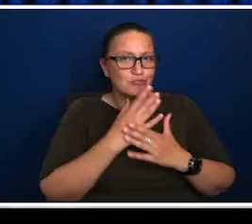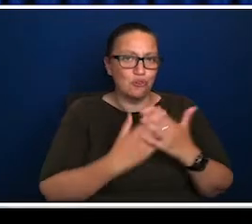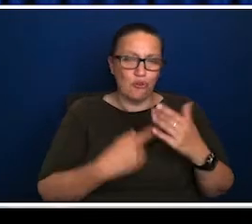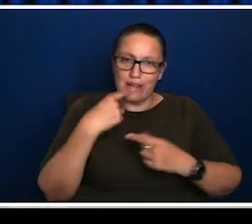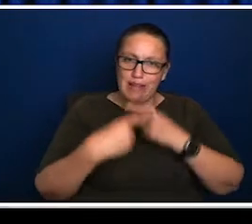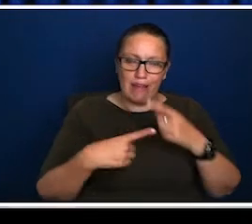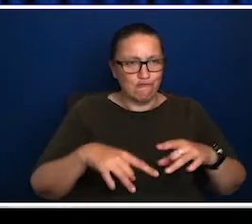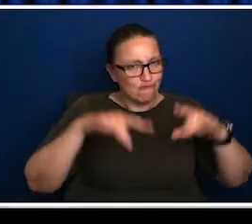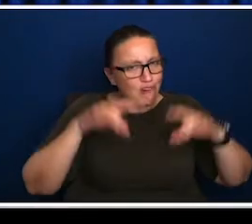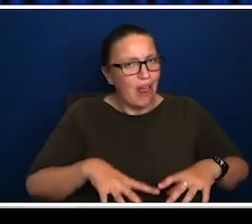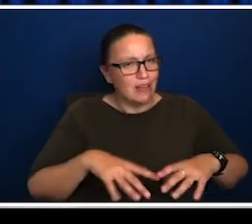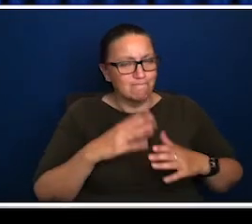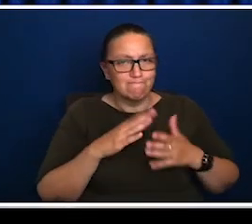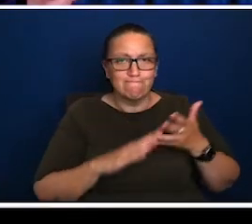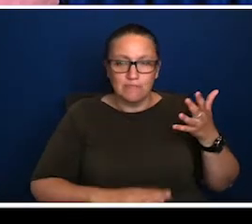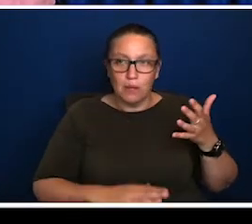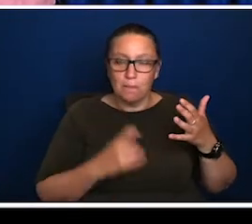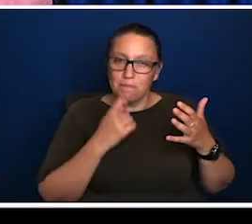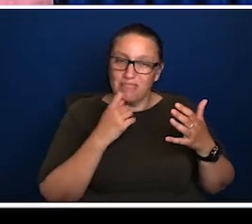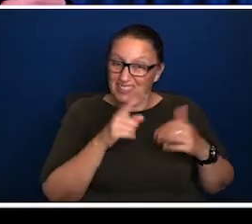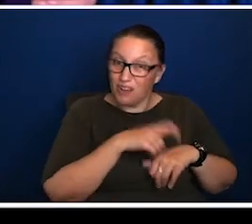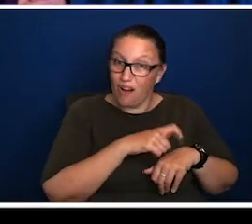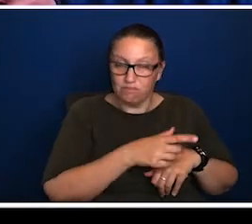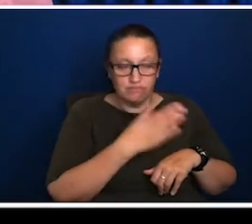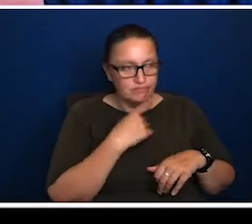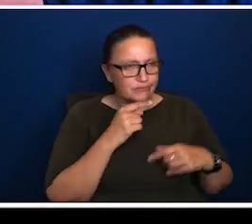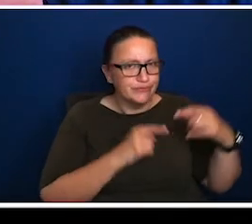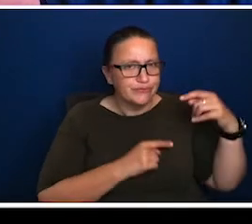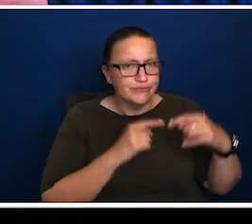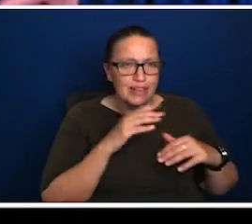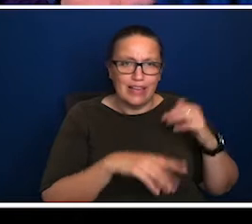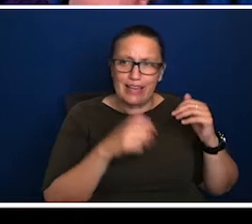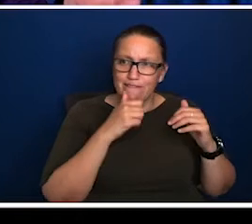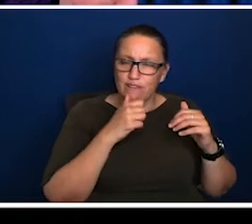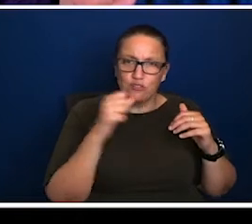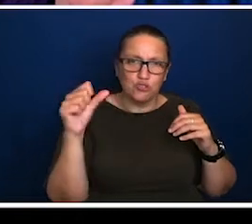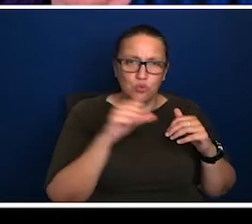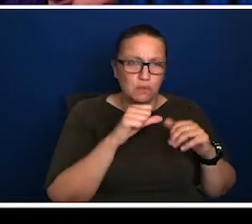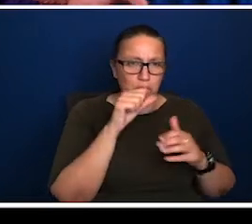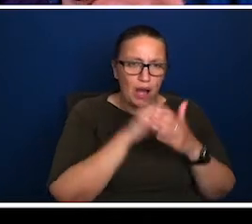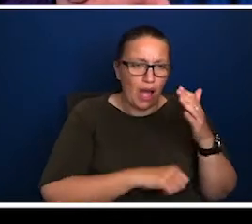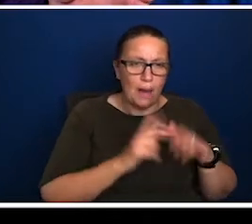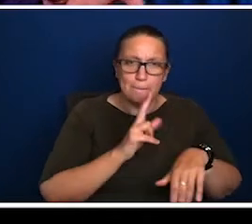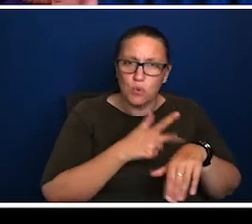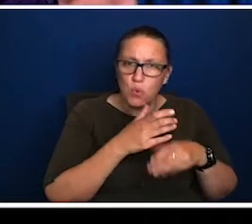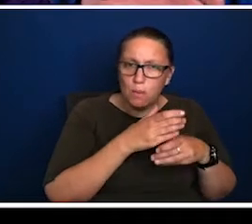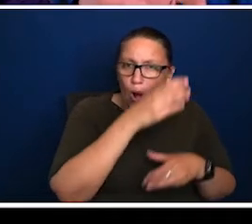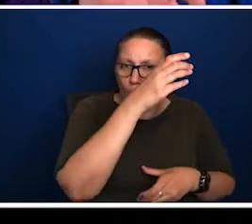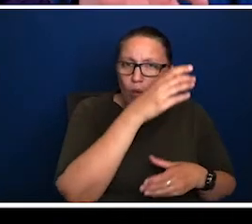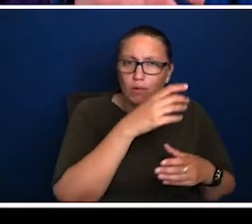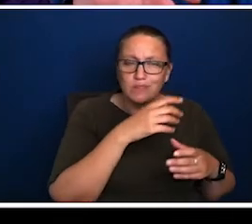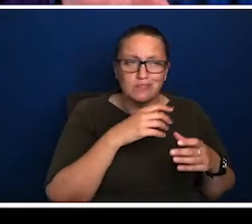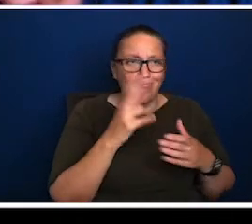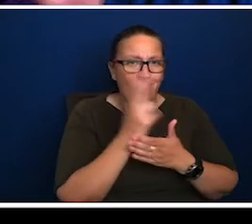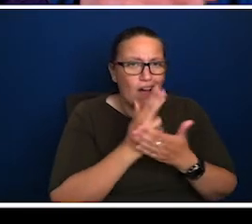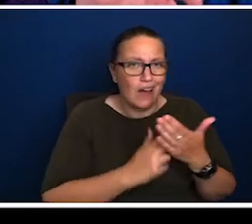So there's a fair bit of controversy at the time, obviously about whether the gallery should have bought blue poles. And there are a couple of, there are a couple of people at the margins that thought the